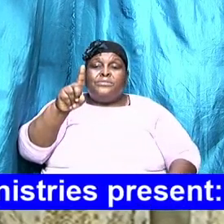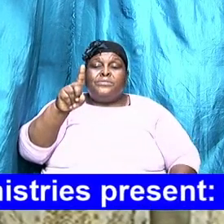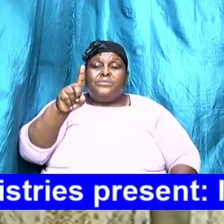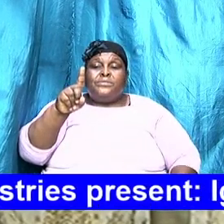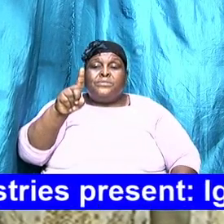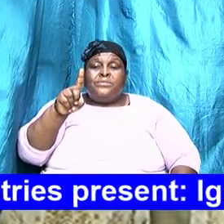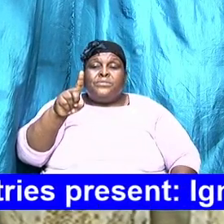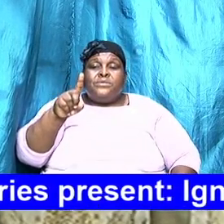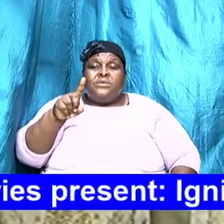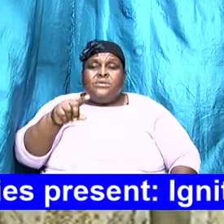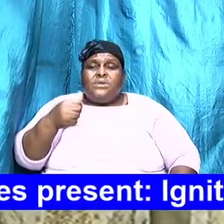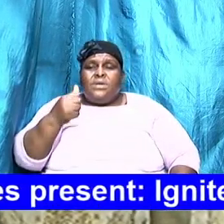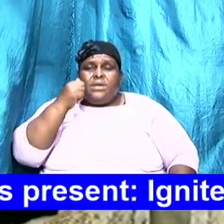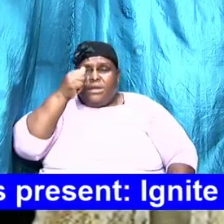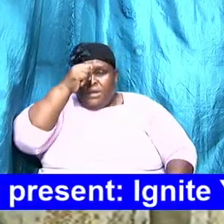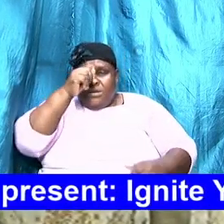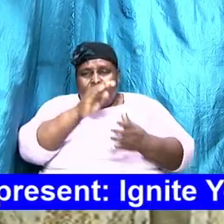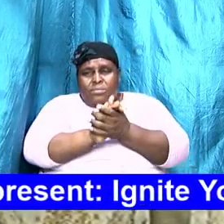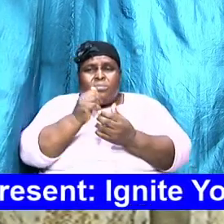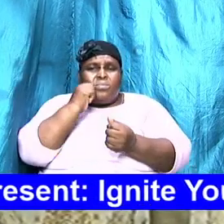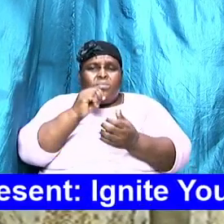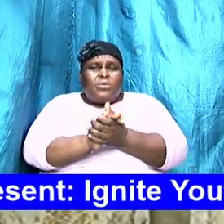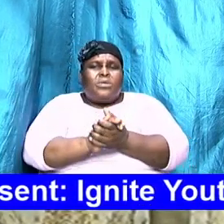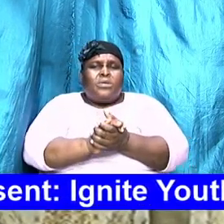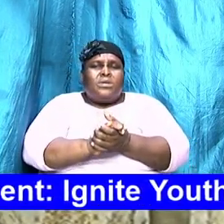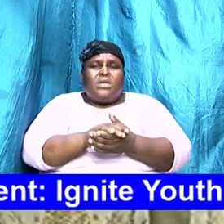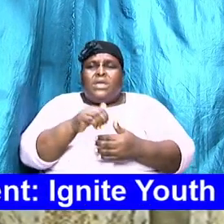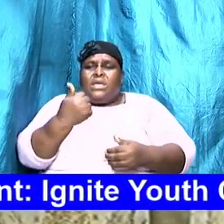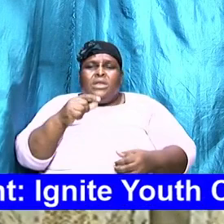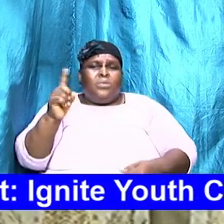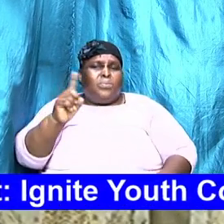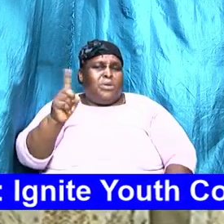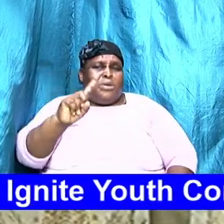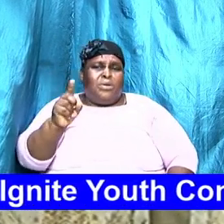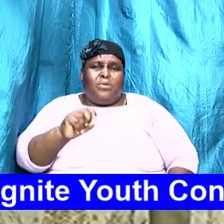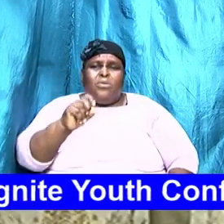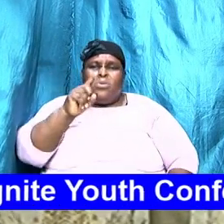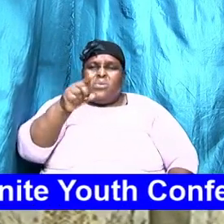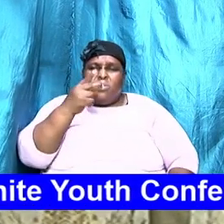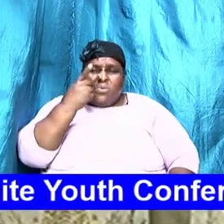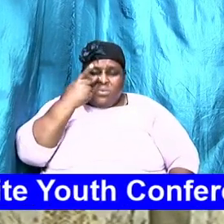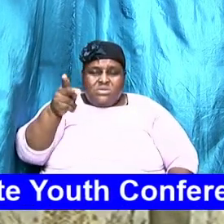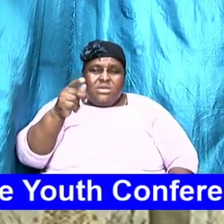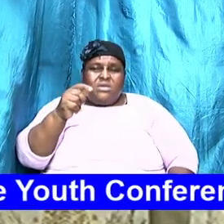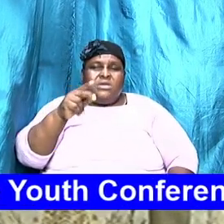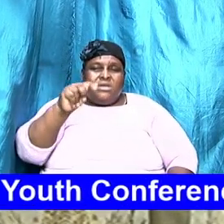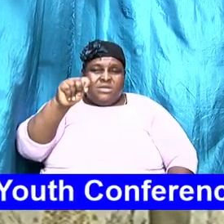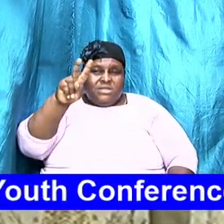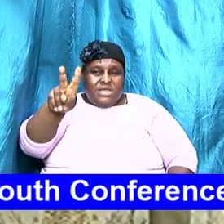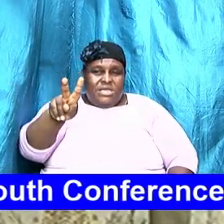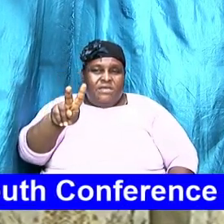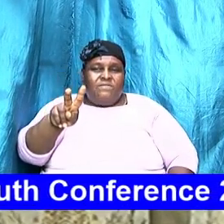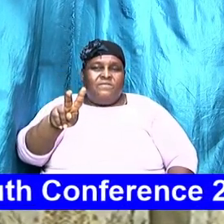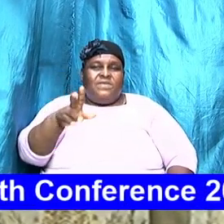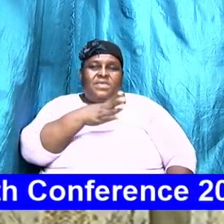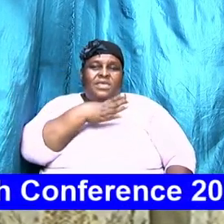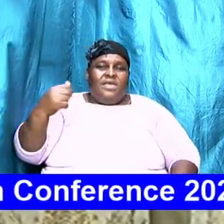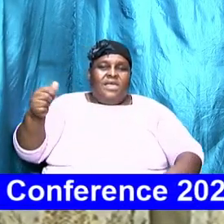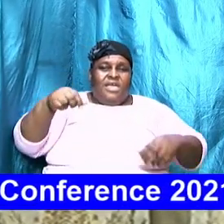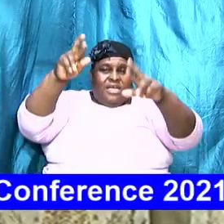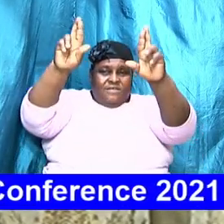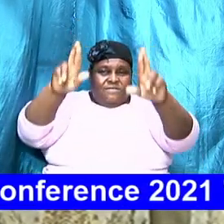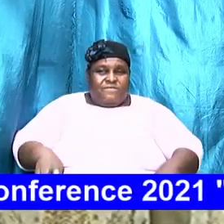and any wife or any husband anywhere that you say the TV is mine and the fridge is yours